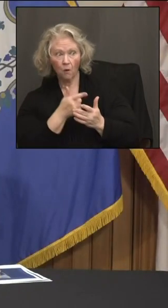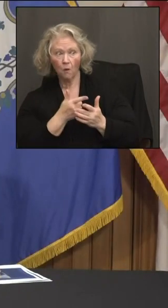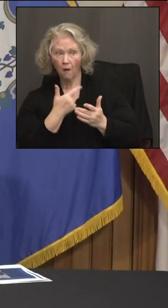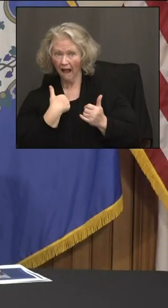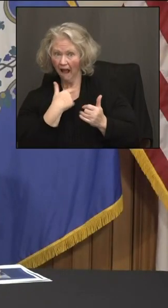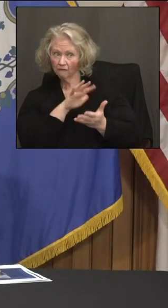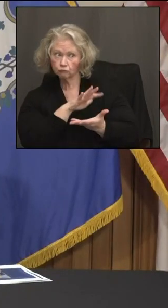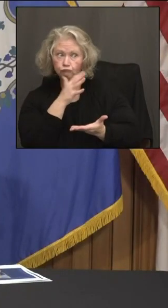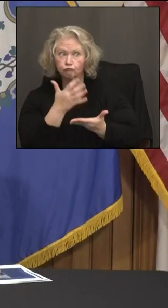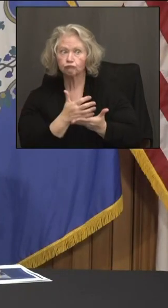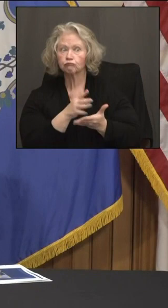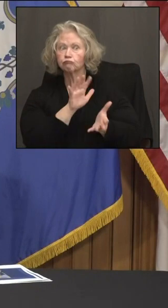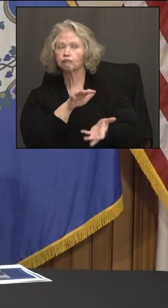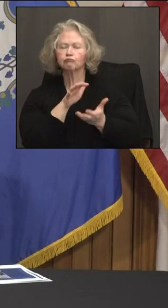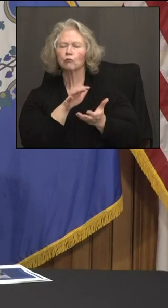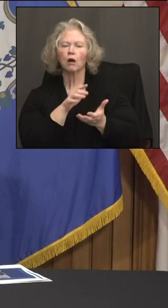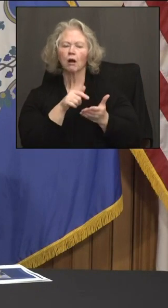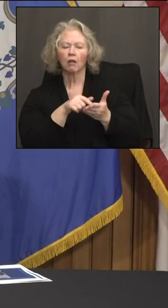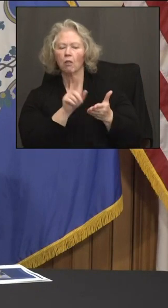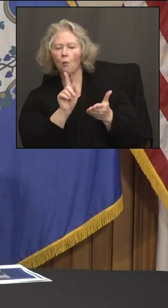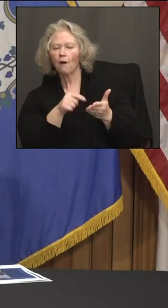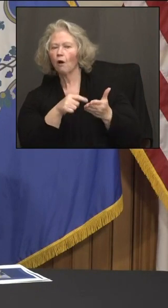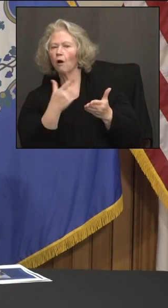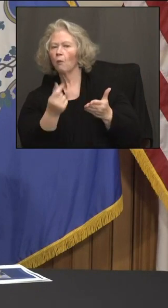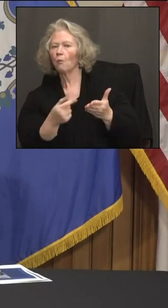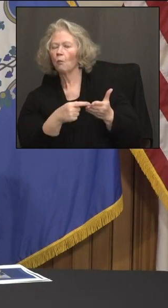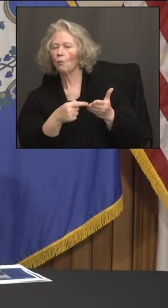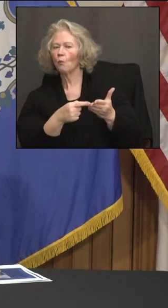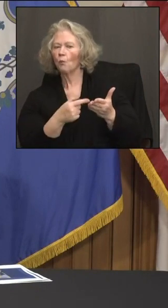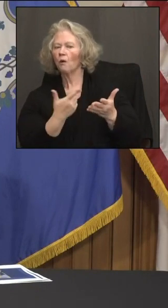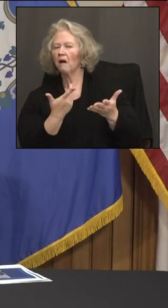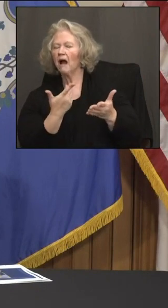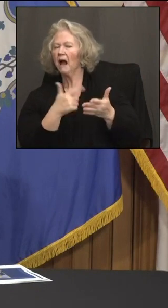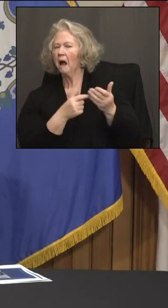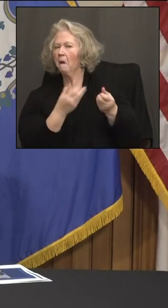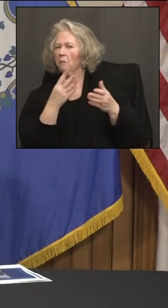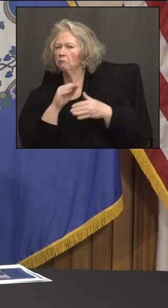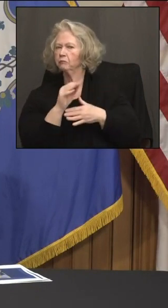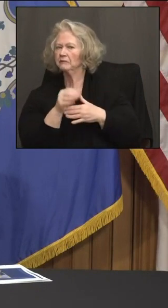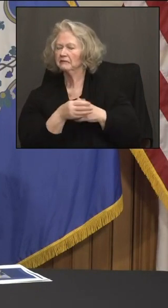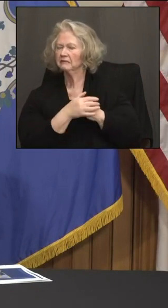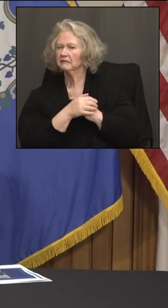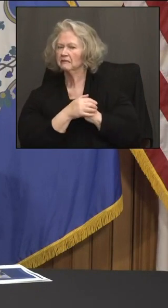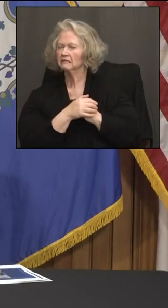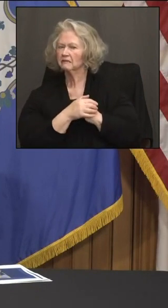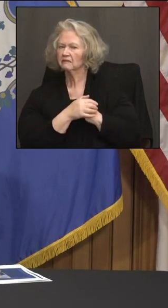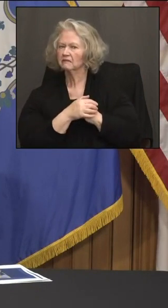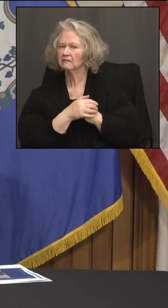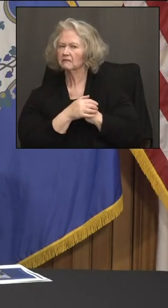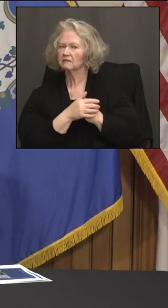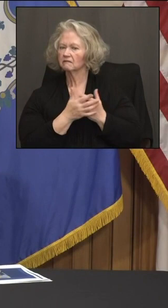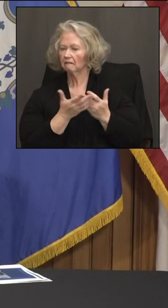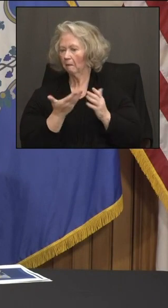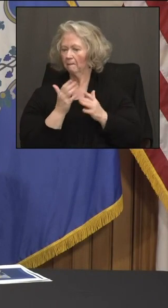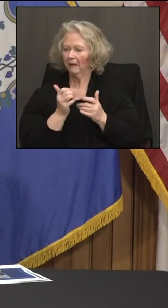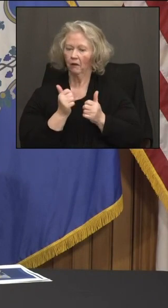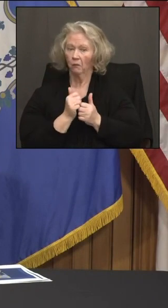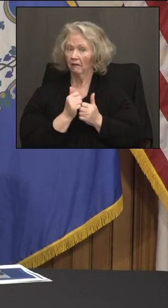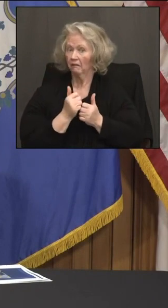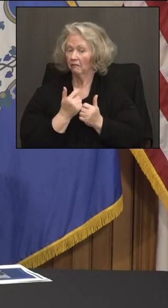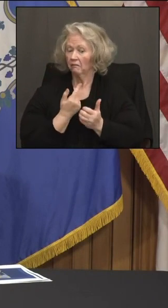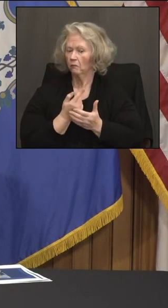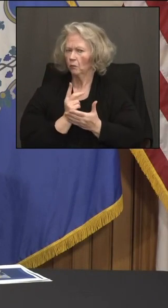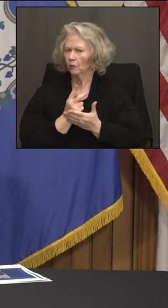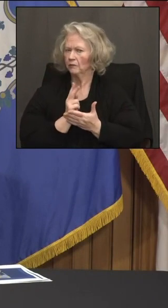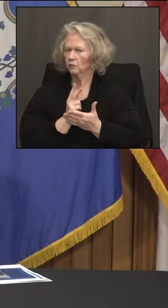could characterize, you know, some some context of like what percentage less they're requesting now compared to maybe a couple